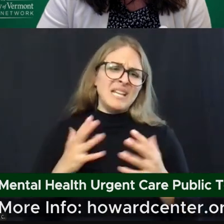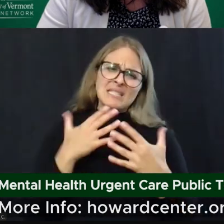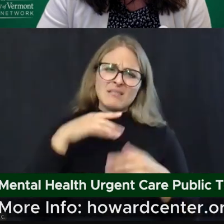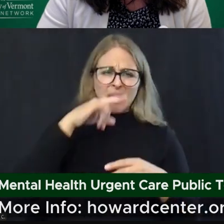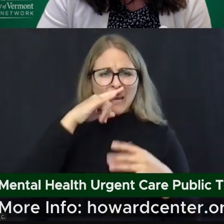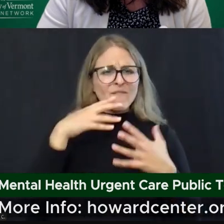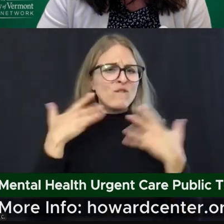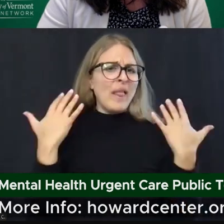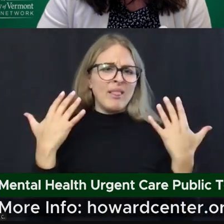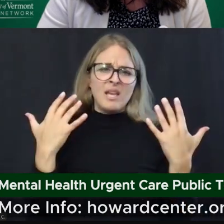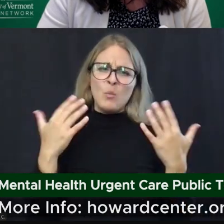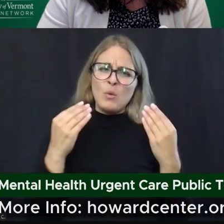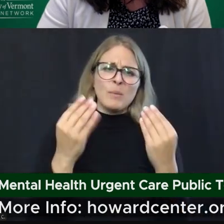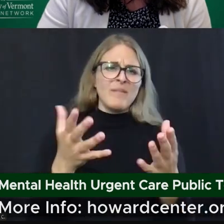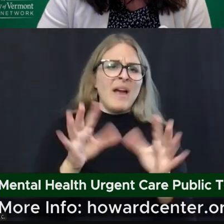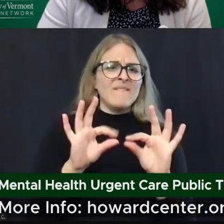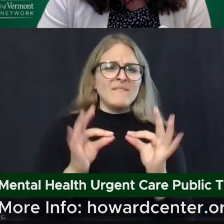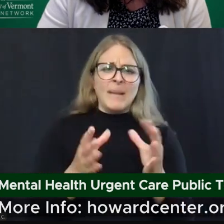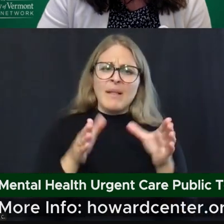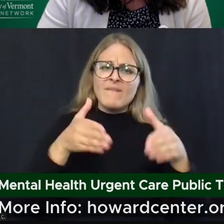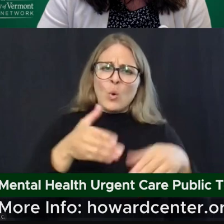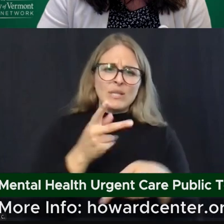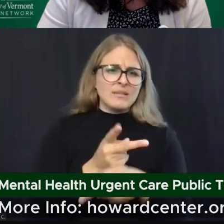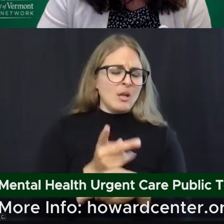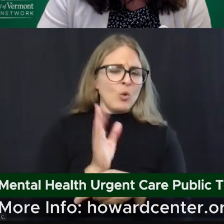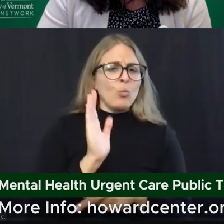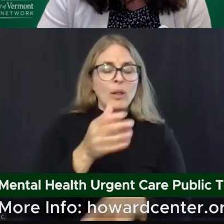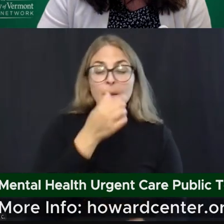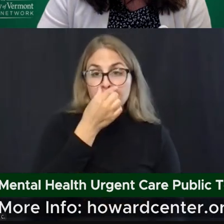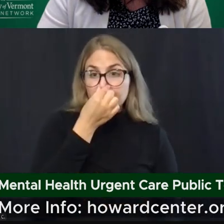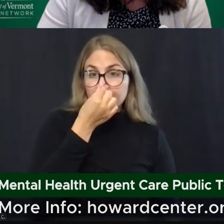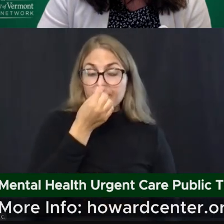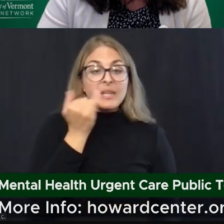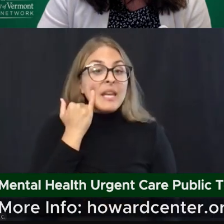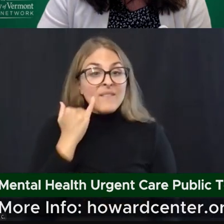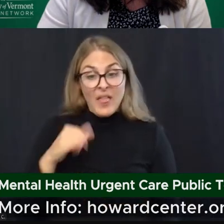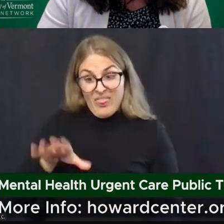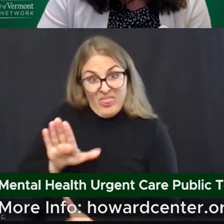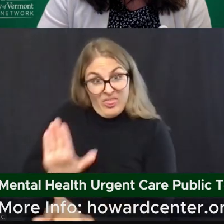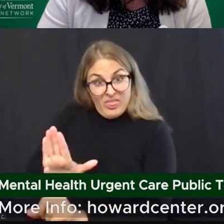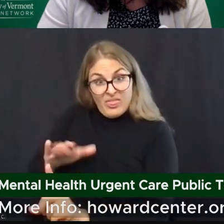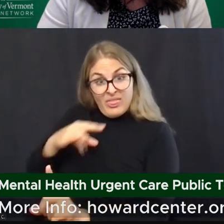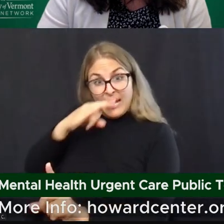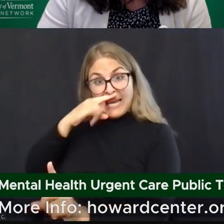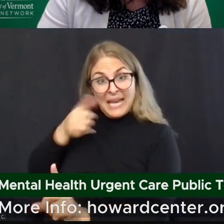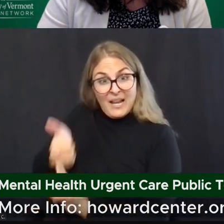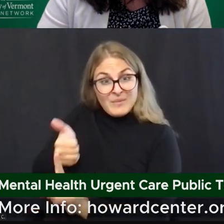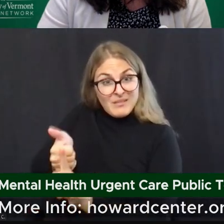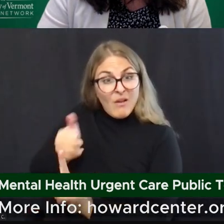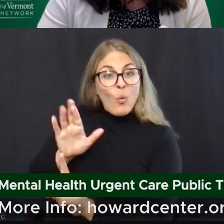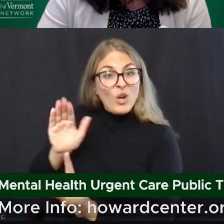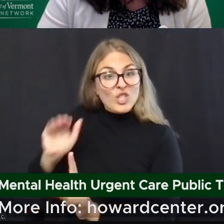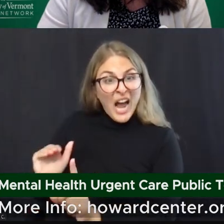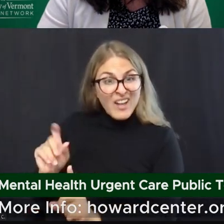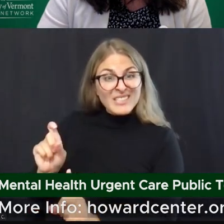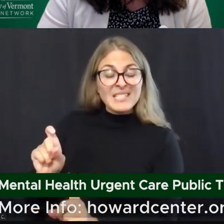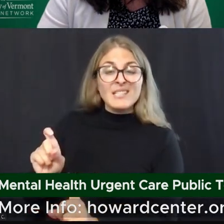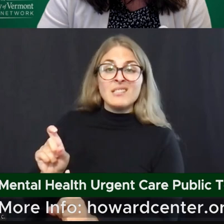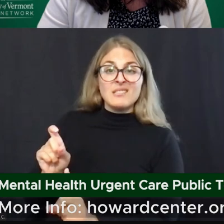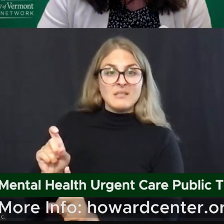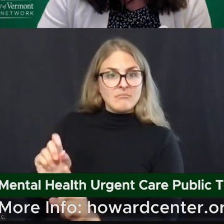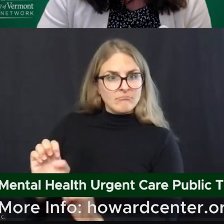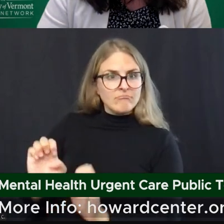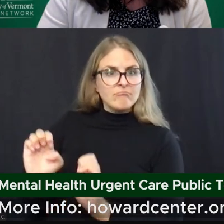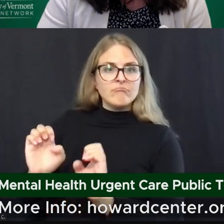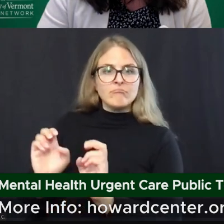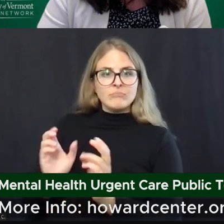and we can provide family-focused care. But if a child or youth is needing crisis support, they should access First Call